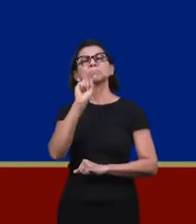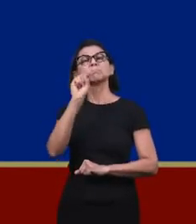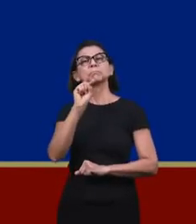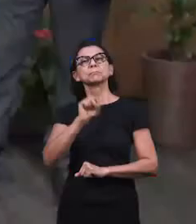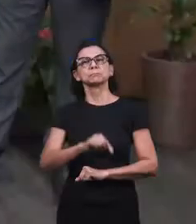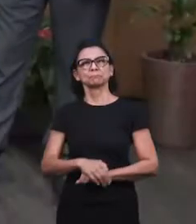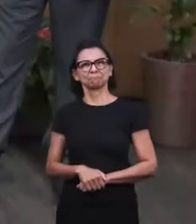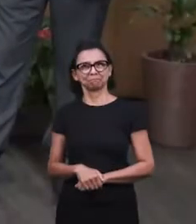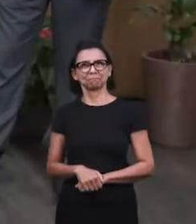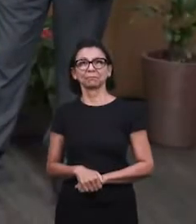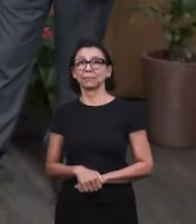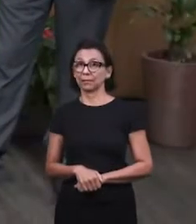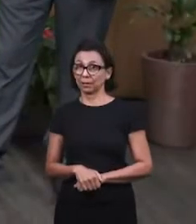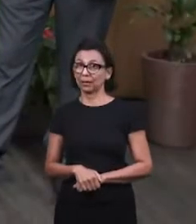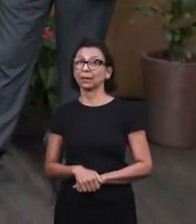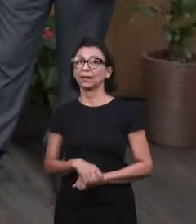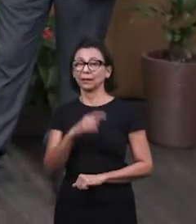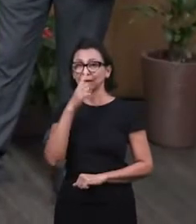testimonies.